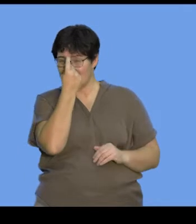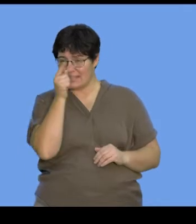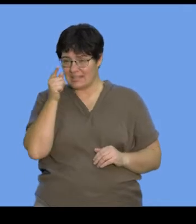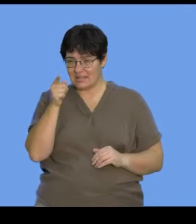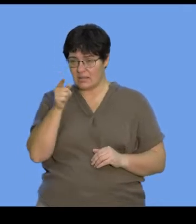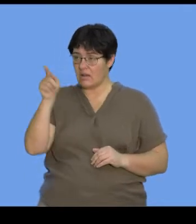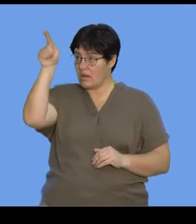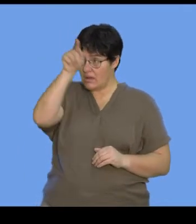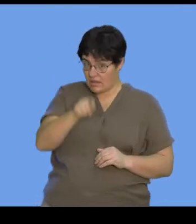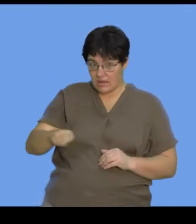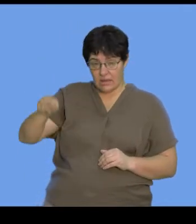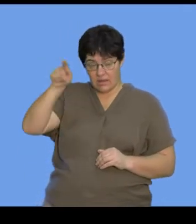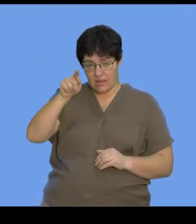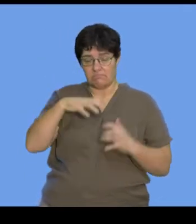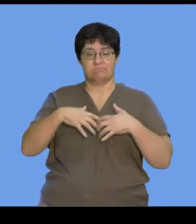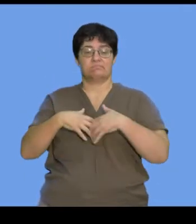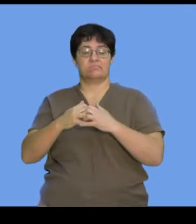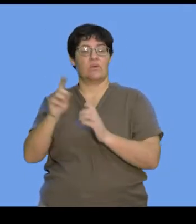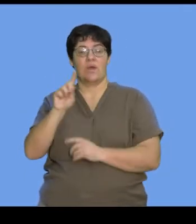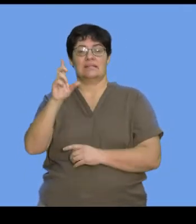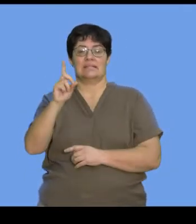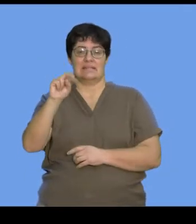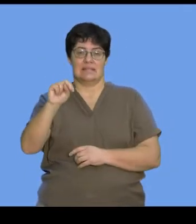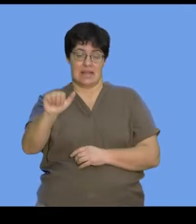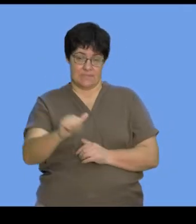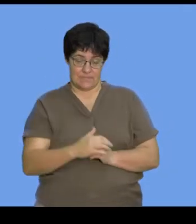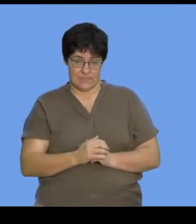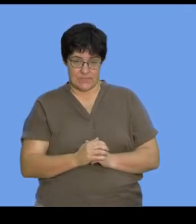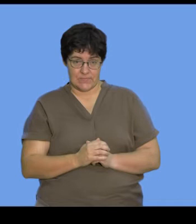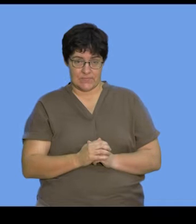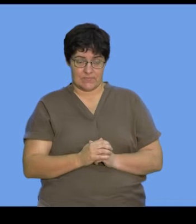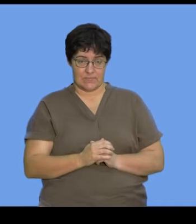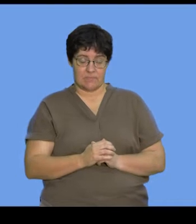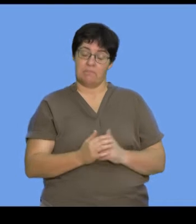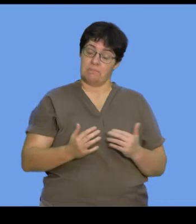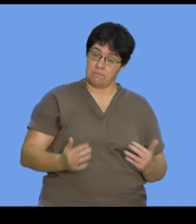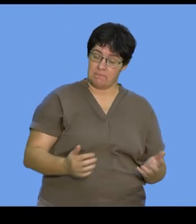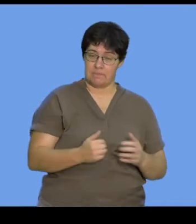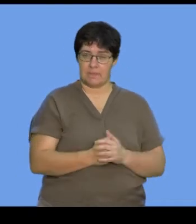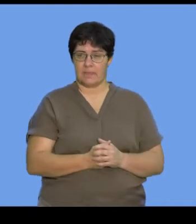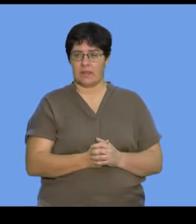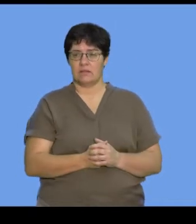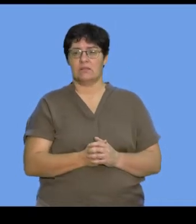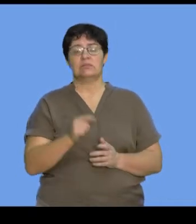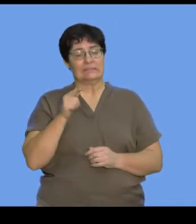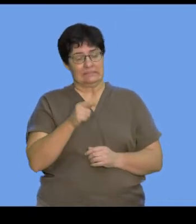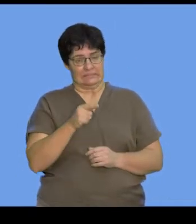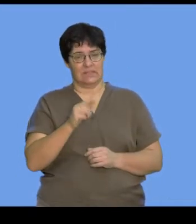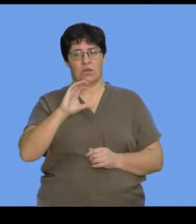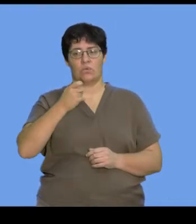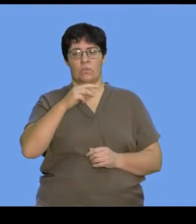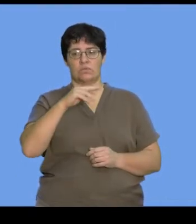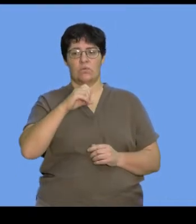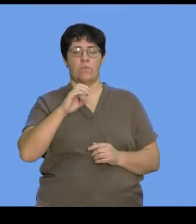that chromosome is made up of essentially DNA. Cool. So that is essentially